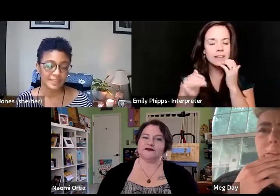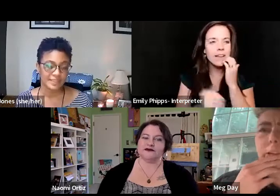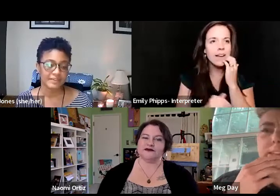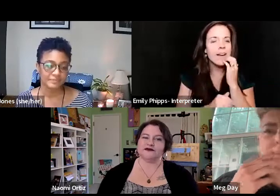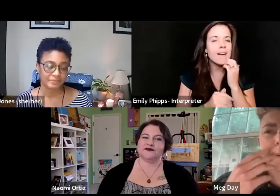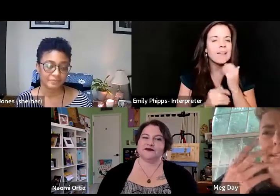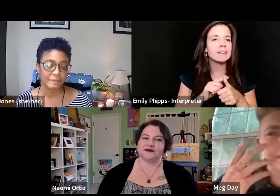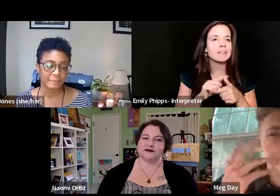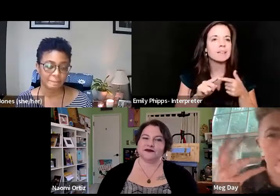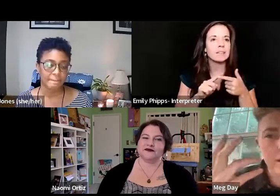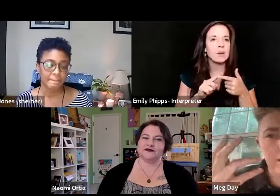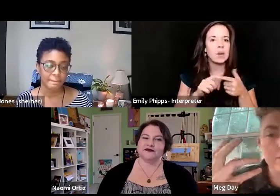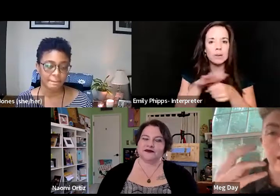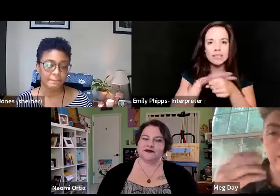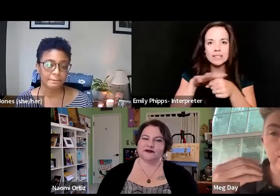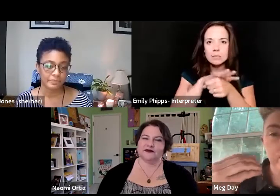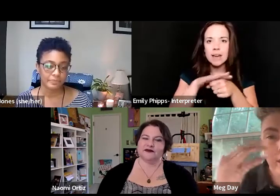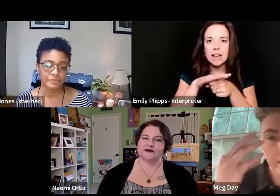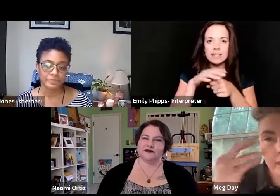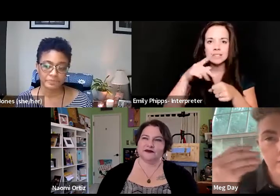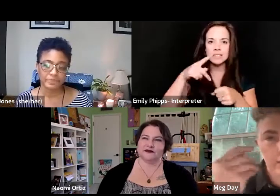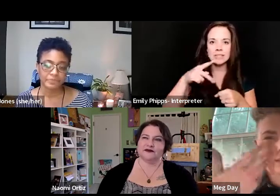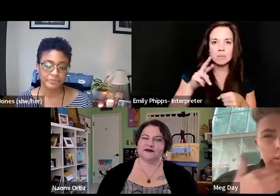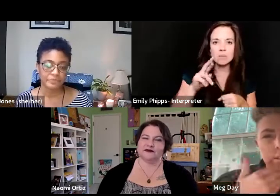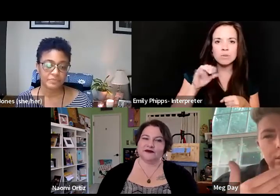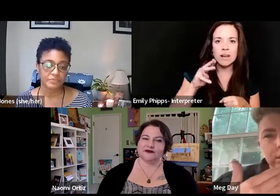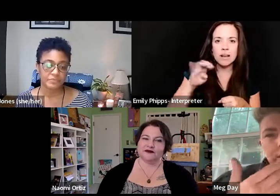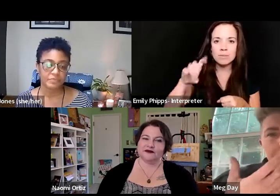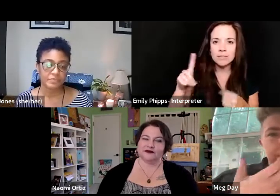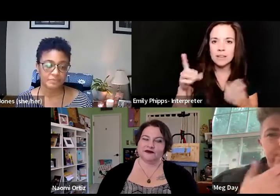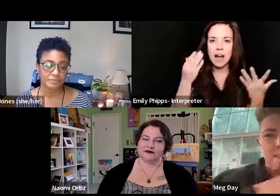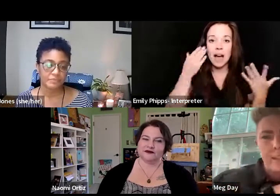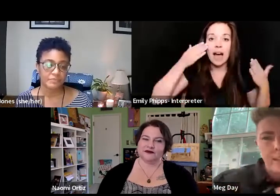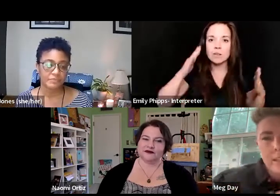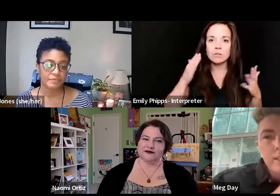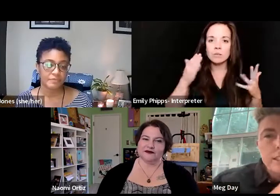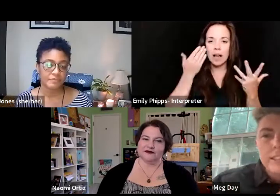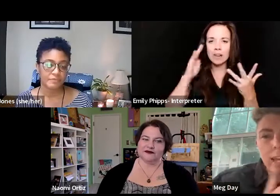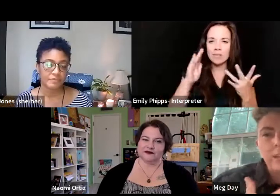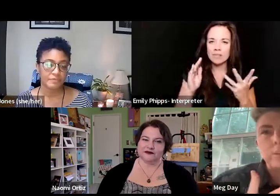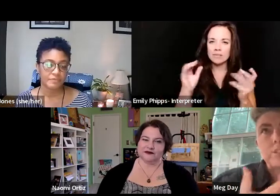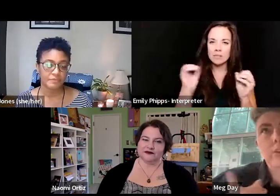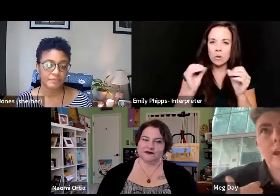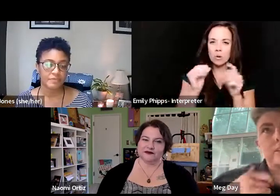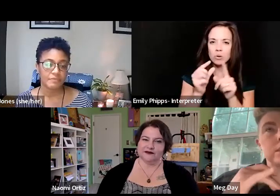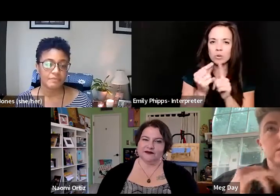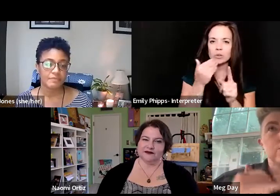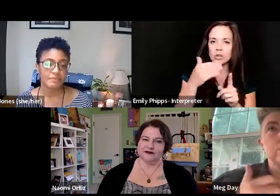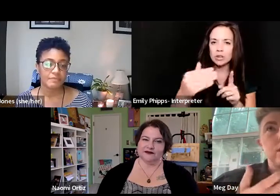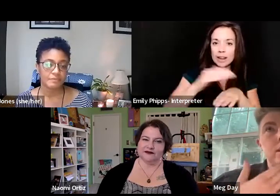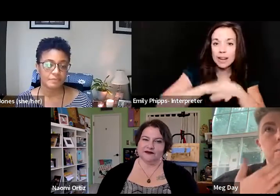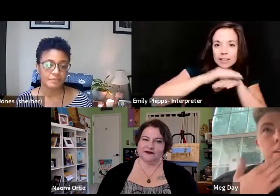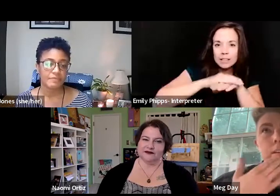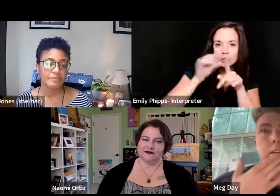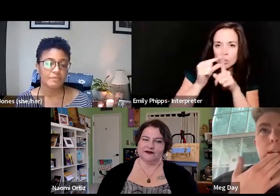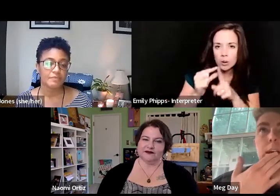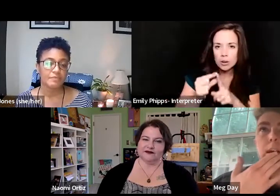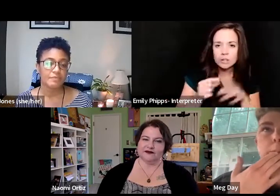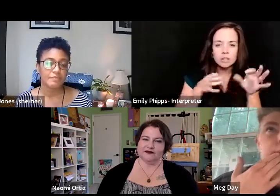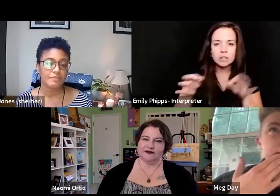When, when the space is primed. I don't even have like good, like English language for how to describe,